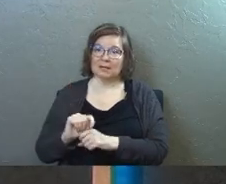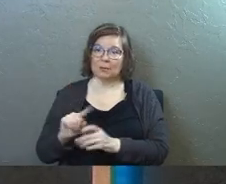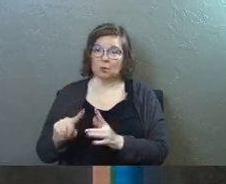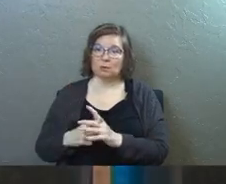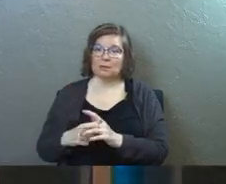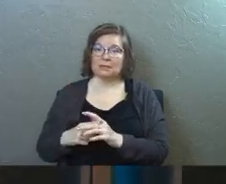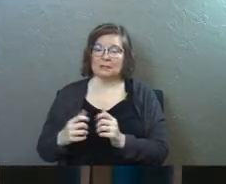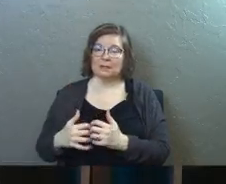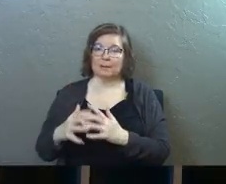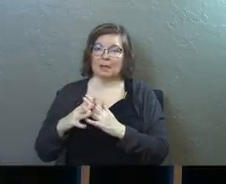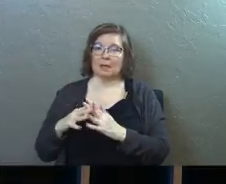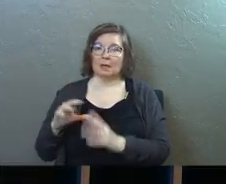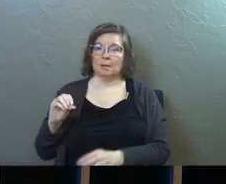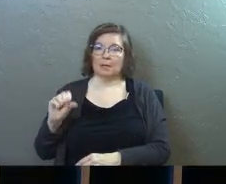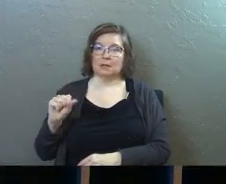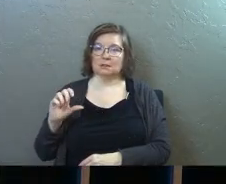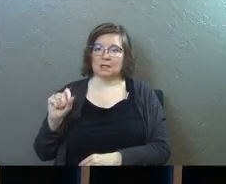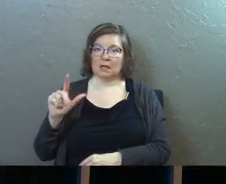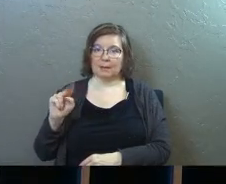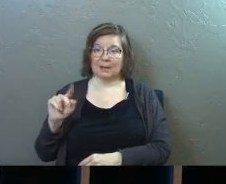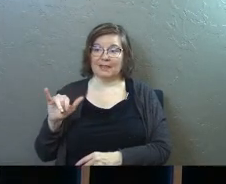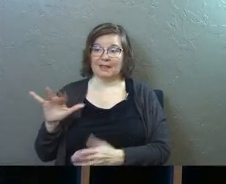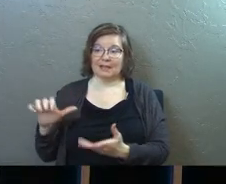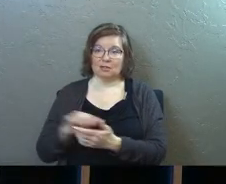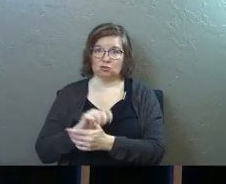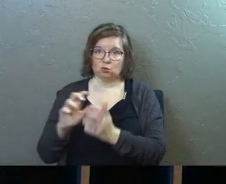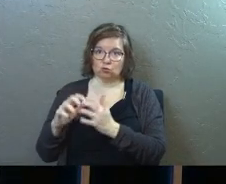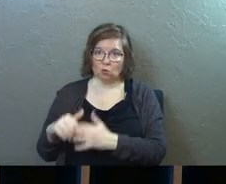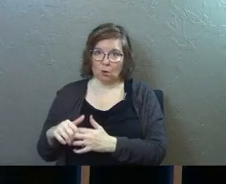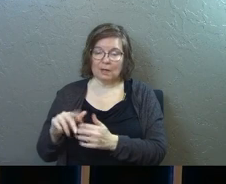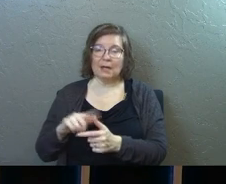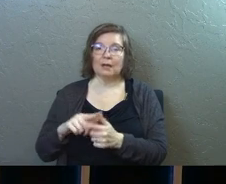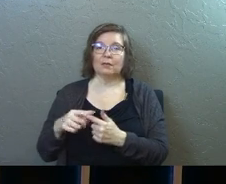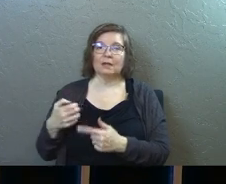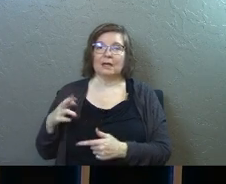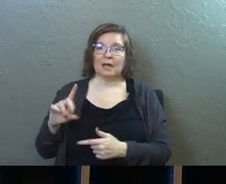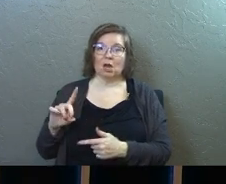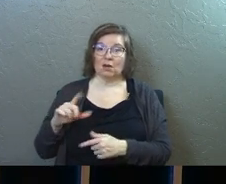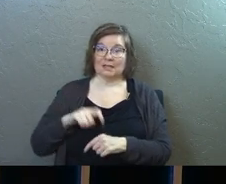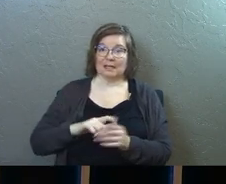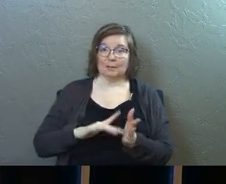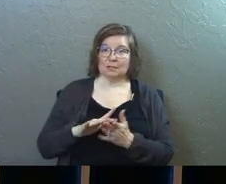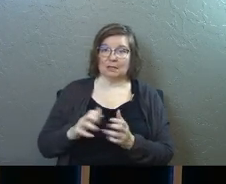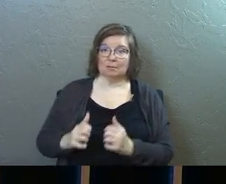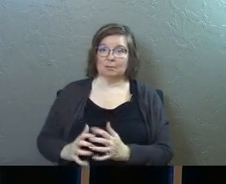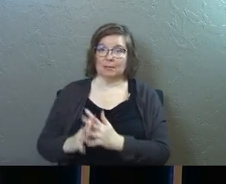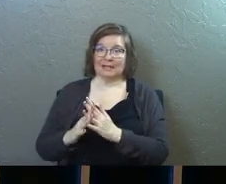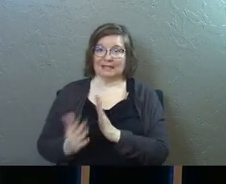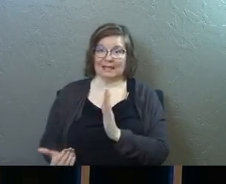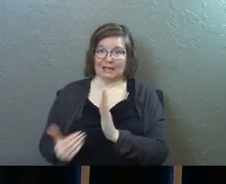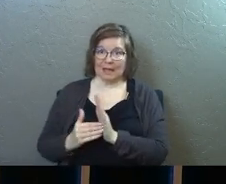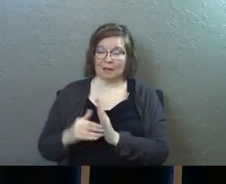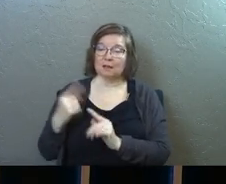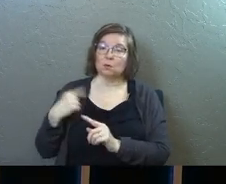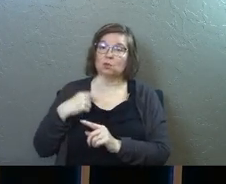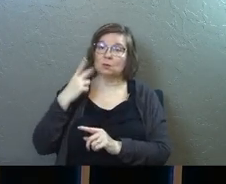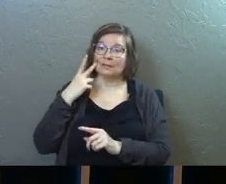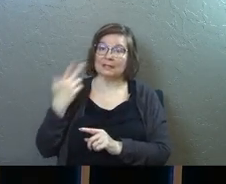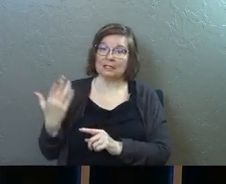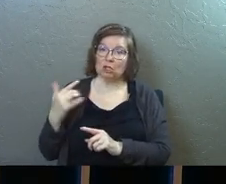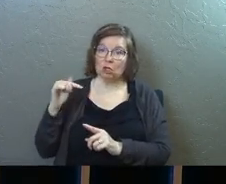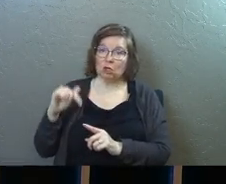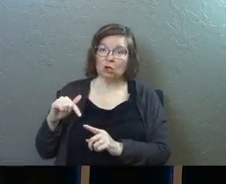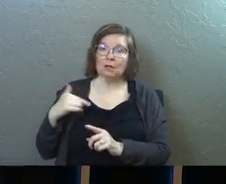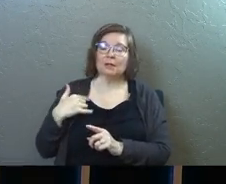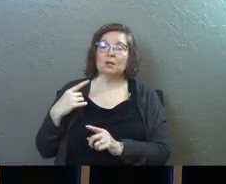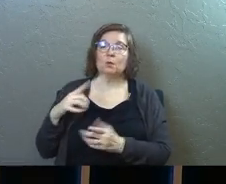built by Solomon and then that one got destroyed and then Herod at the time of Jesus, he rebuilt the temple. This one that you see here,